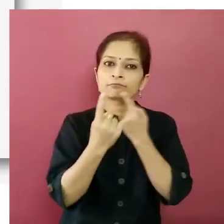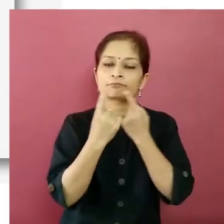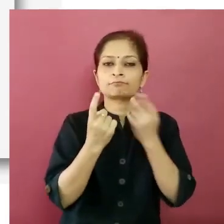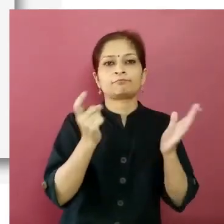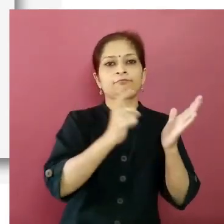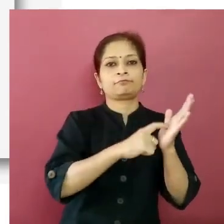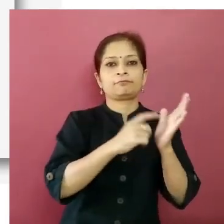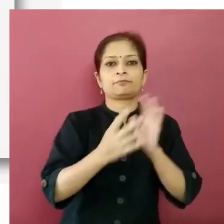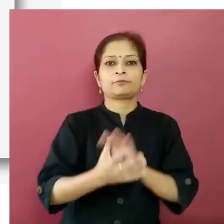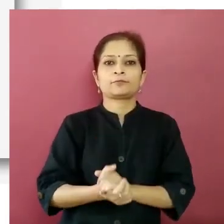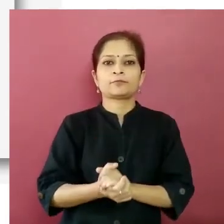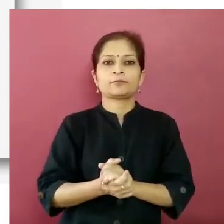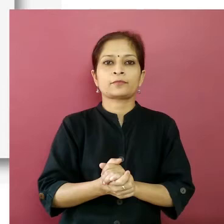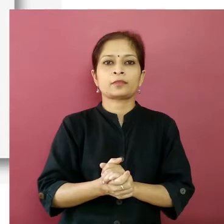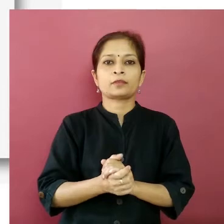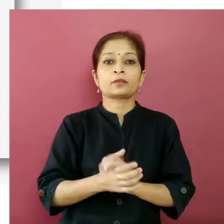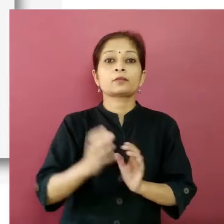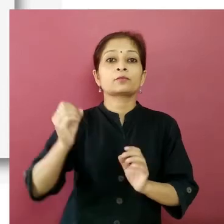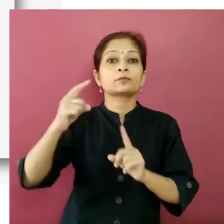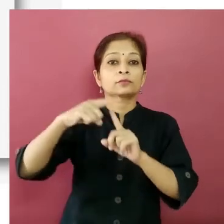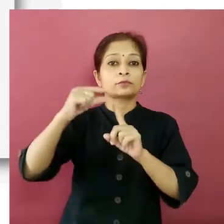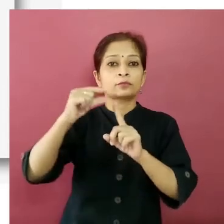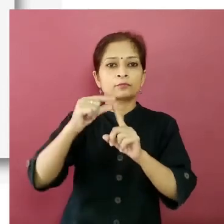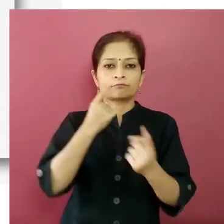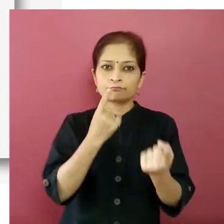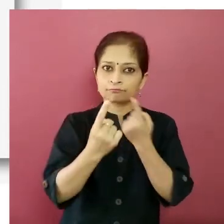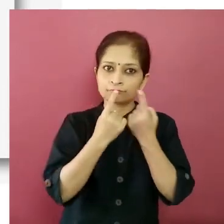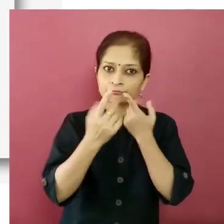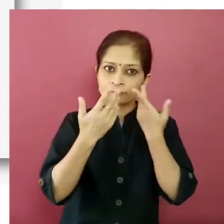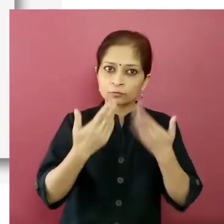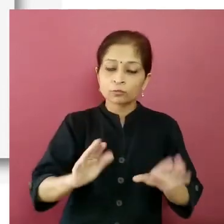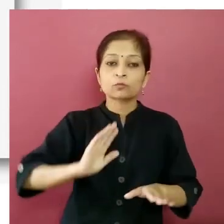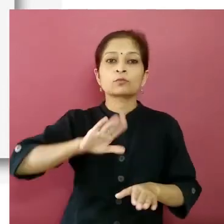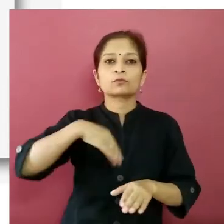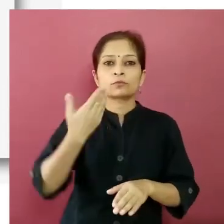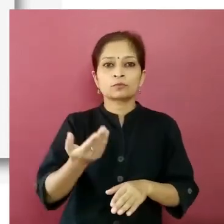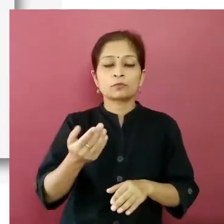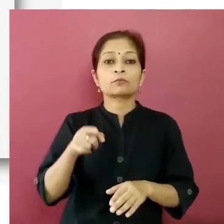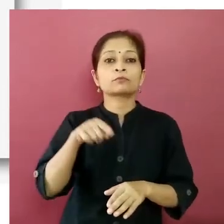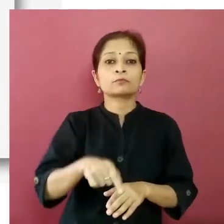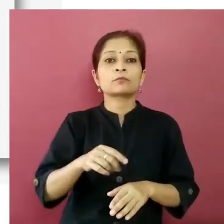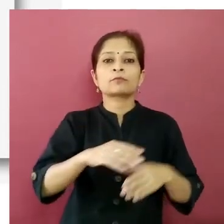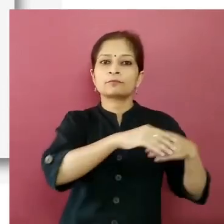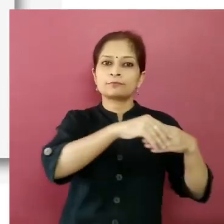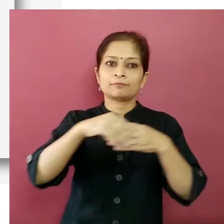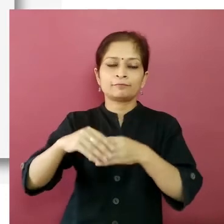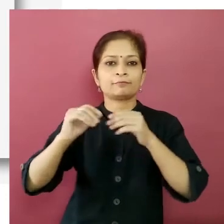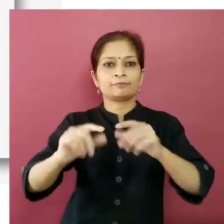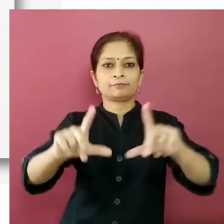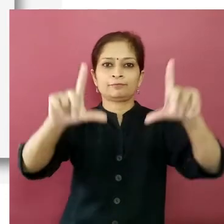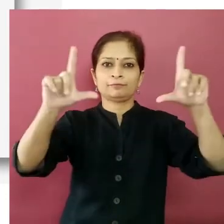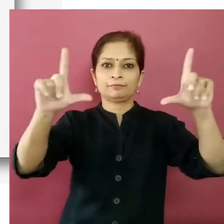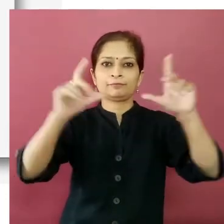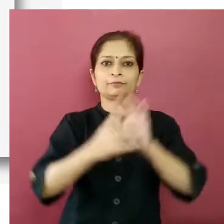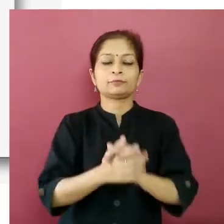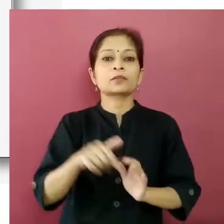received and click on the verify button once the otp has been verified you will be